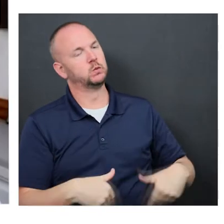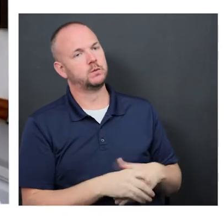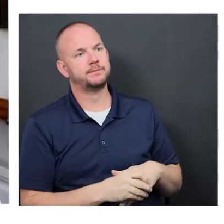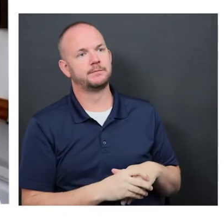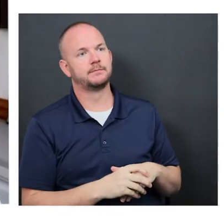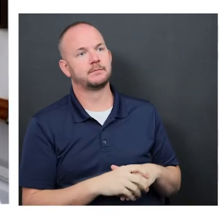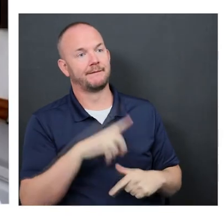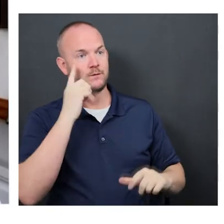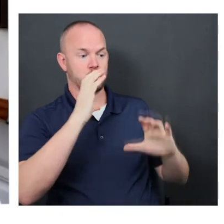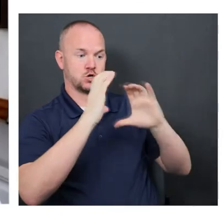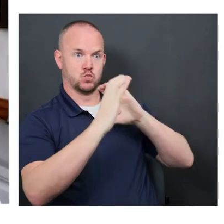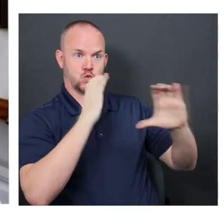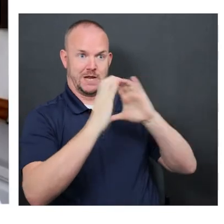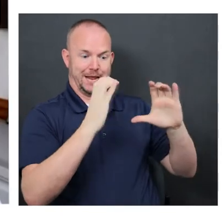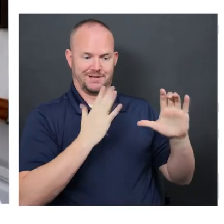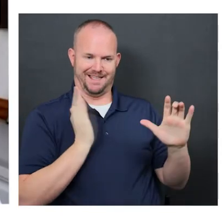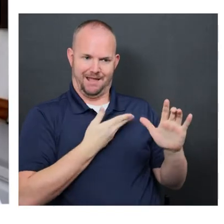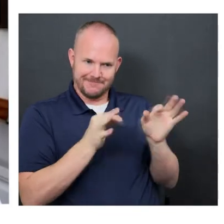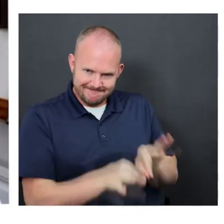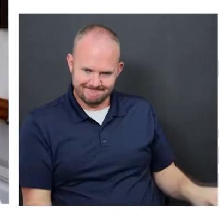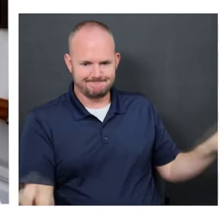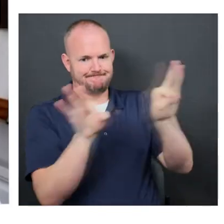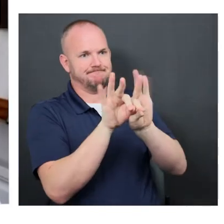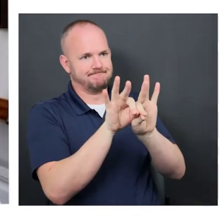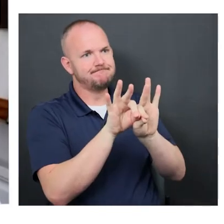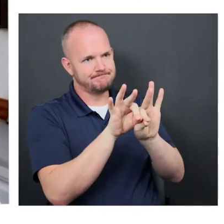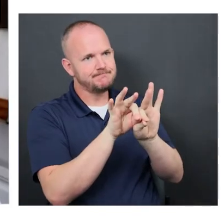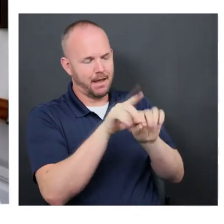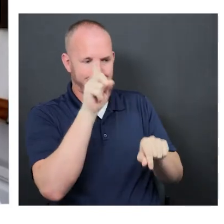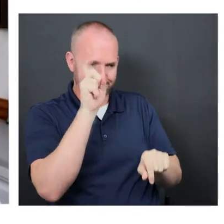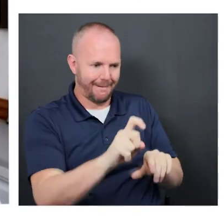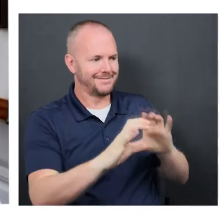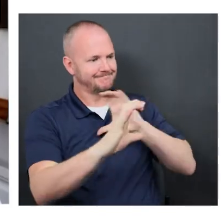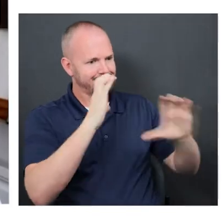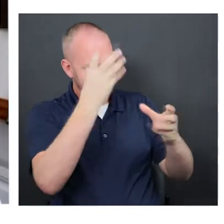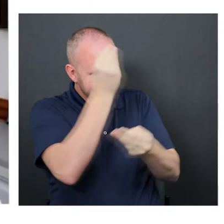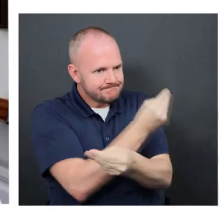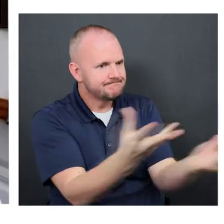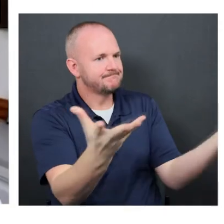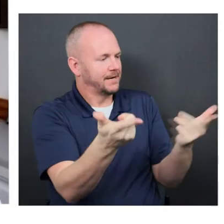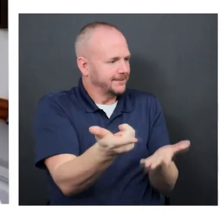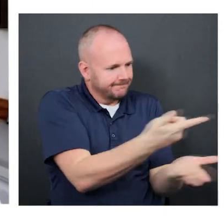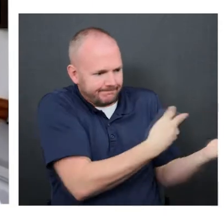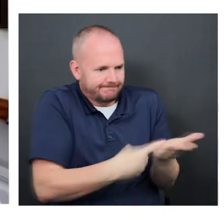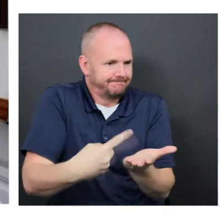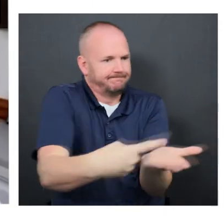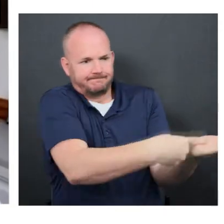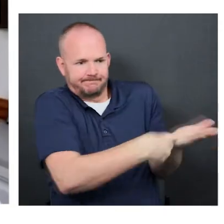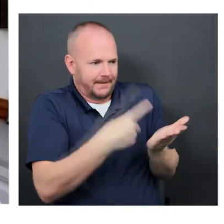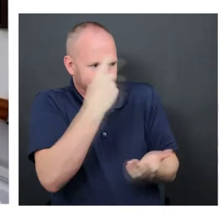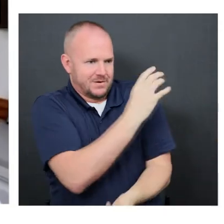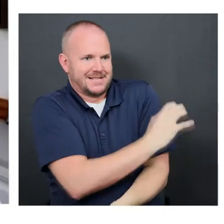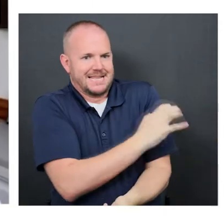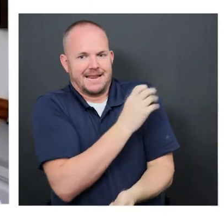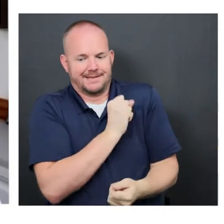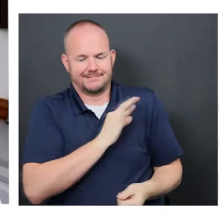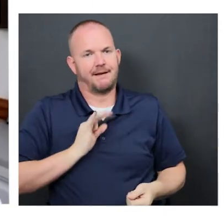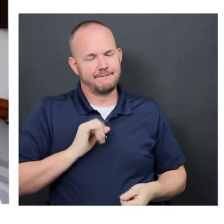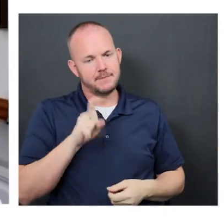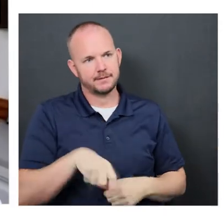So, you know, communication was my key thing. You have to communicate with your team and with the clinical staff. Right.